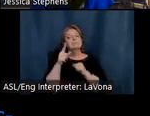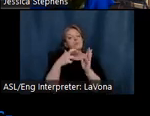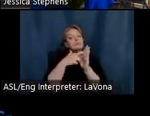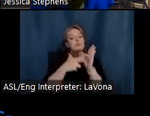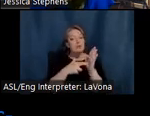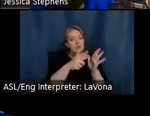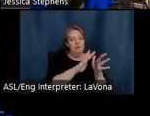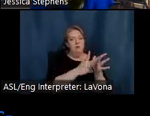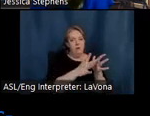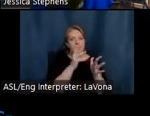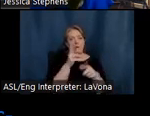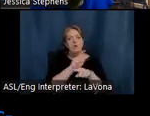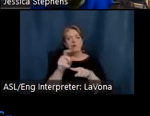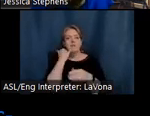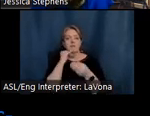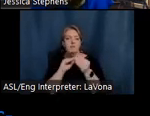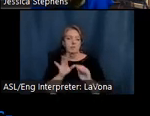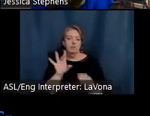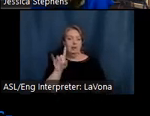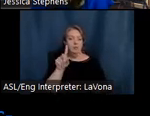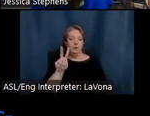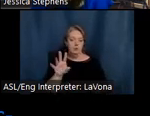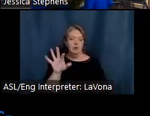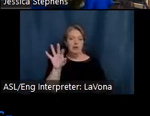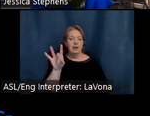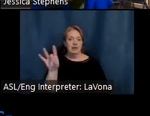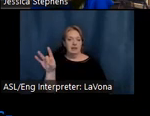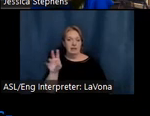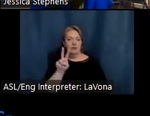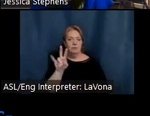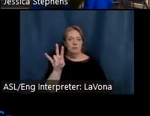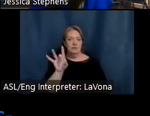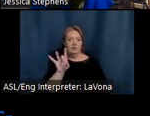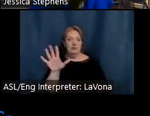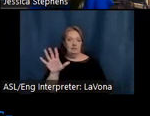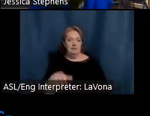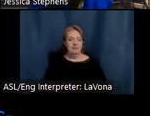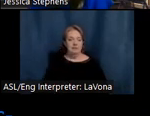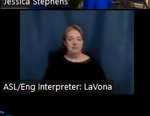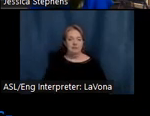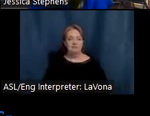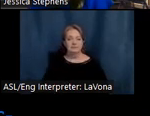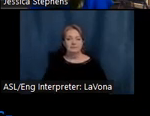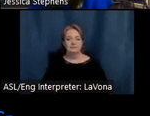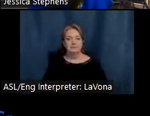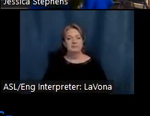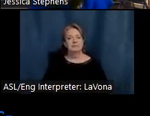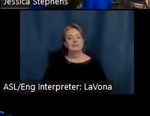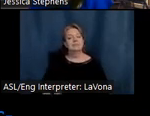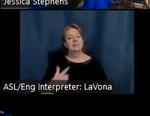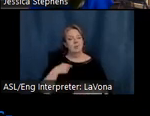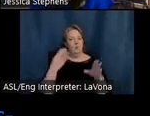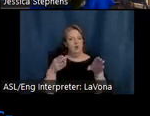by calling 812-988-2785. Our site is closed on Thanksgiving,